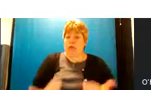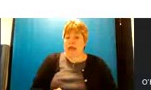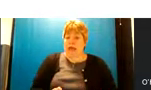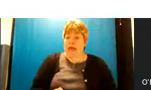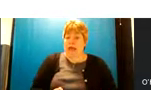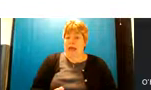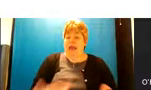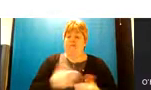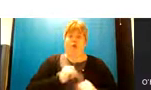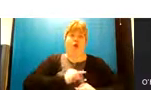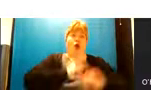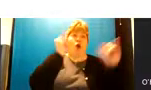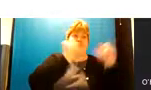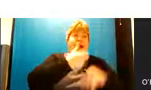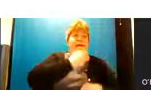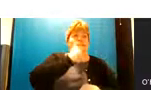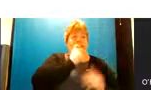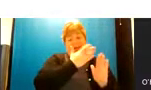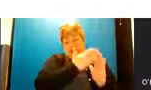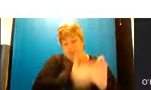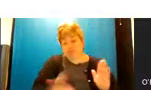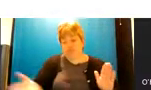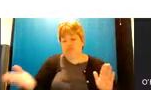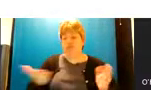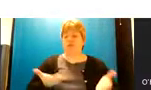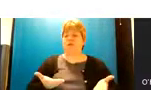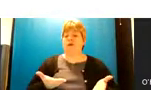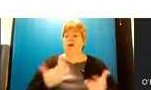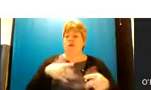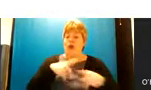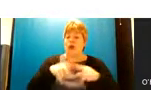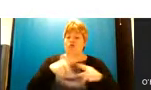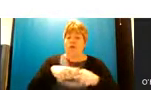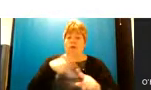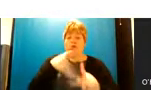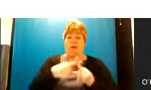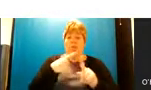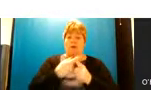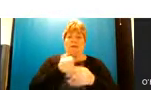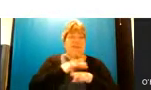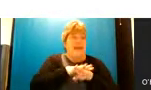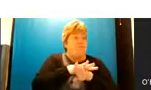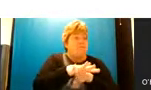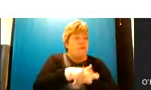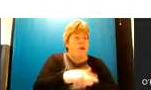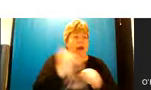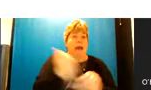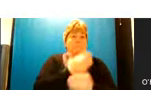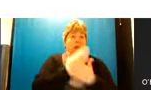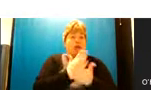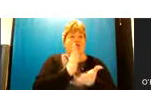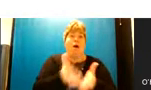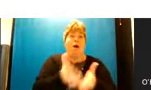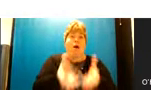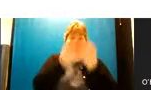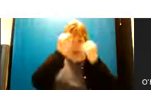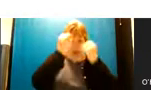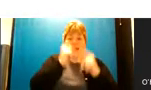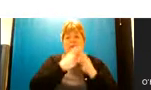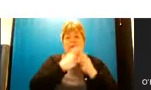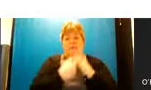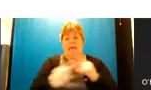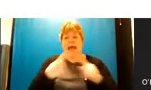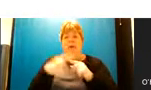crisis cafes onwards uh we're trying to positively influence to make sure that they are learning disability and autism accessible